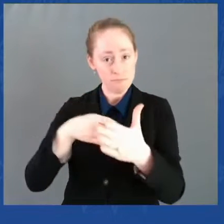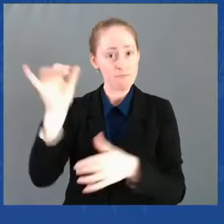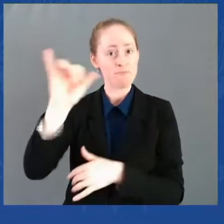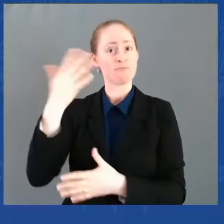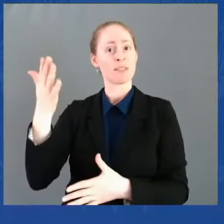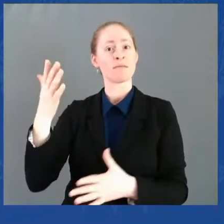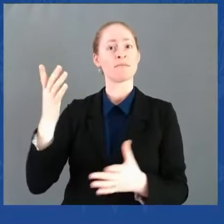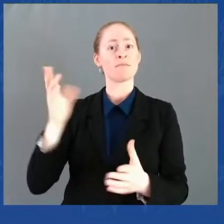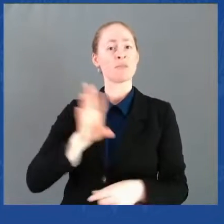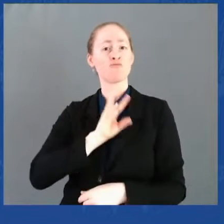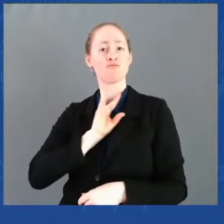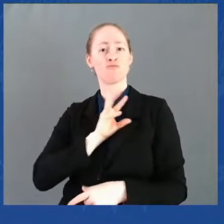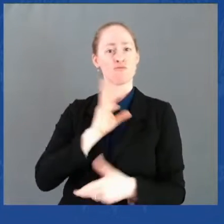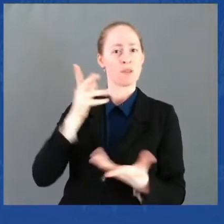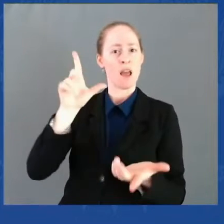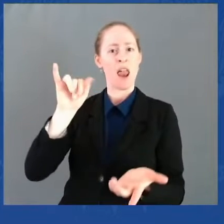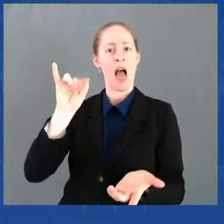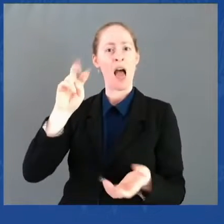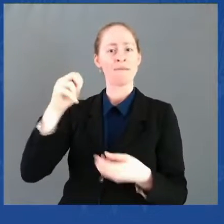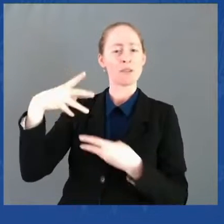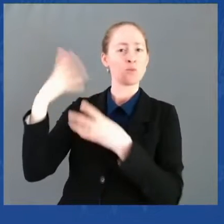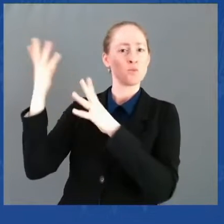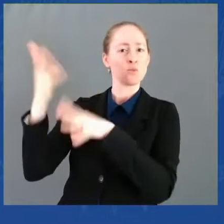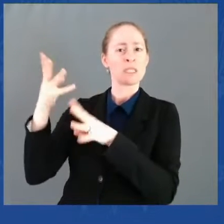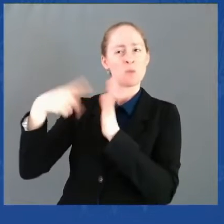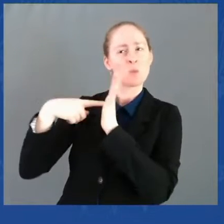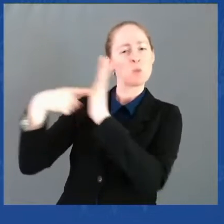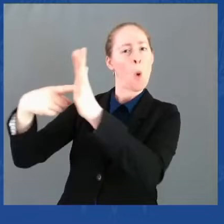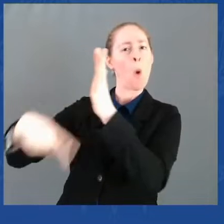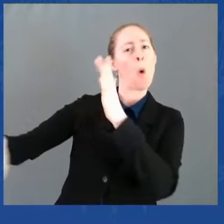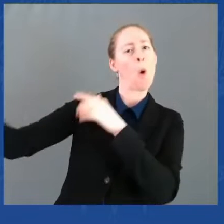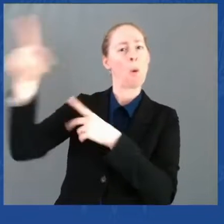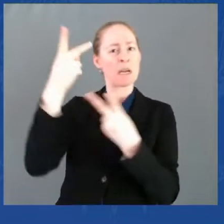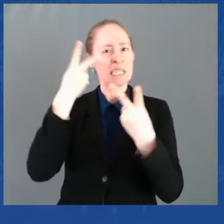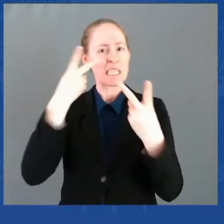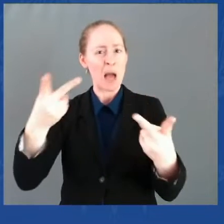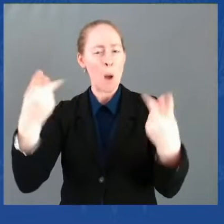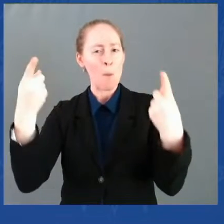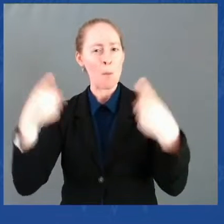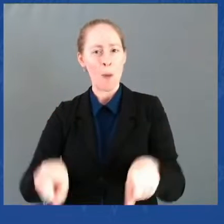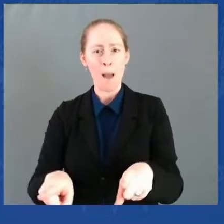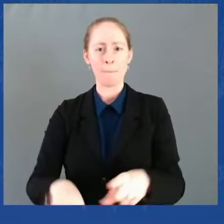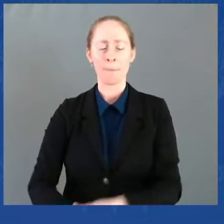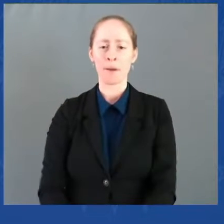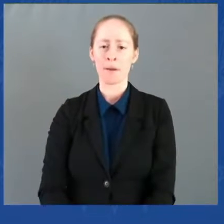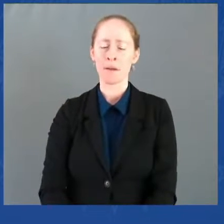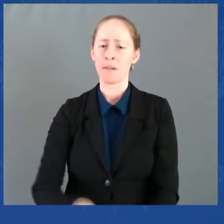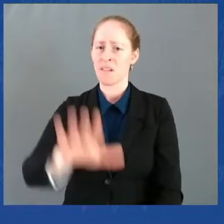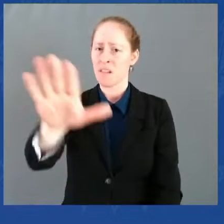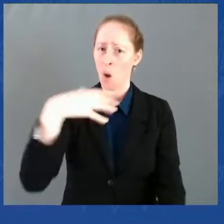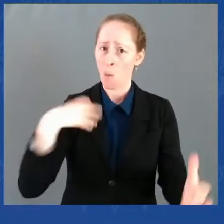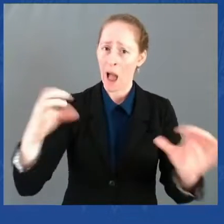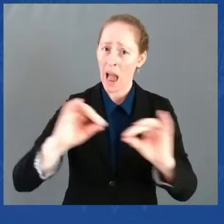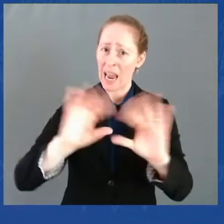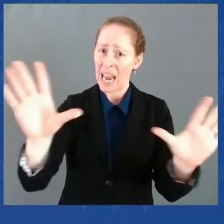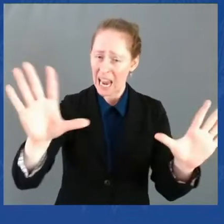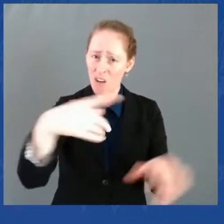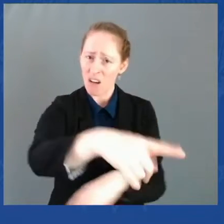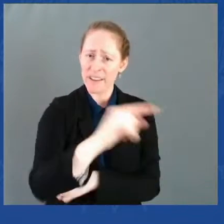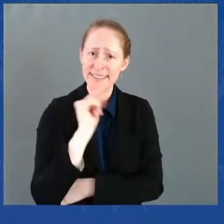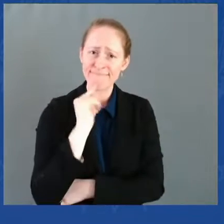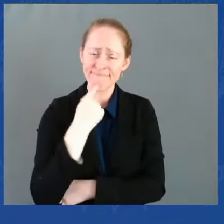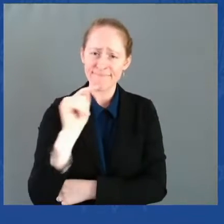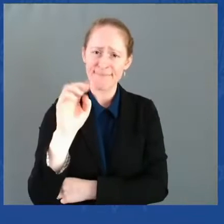What happened here is simple and straightforward. Terrorism. Terrorism. Domestic